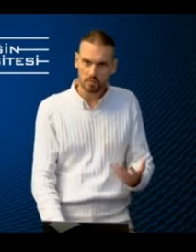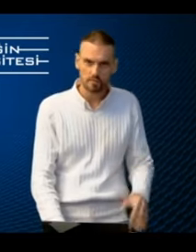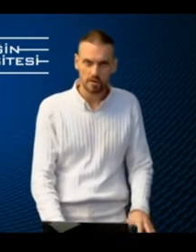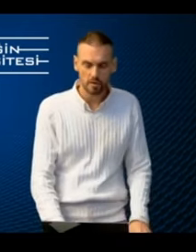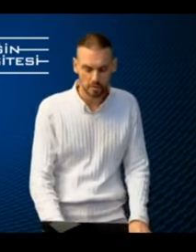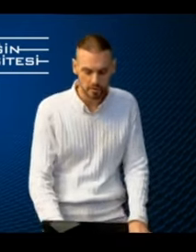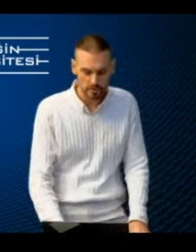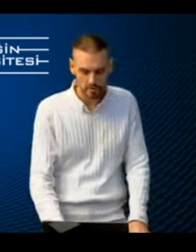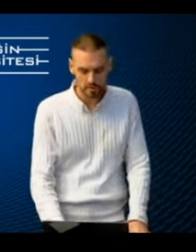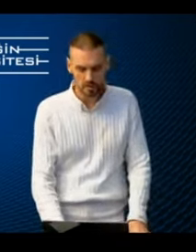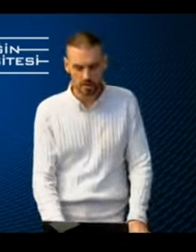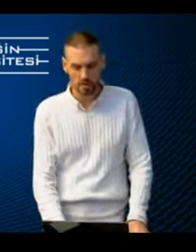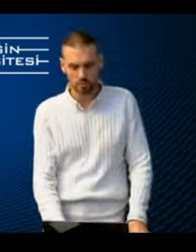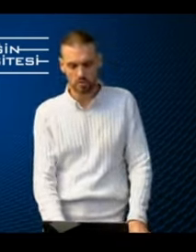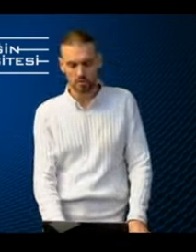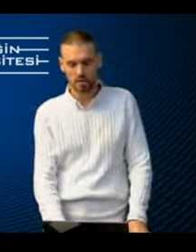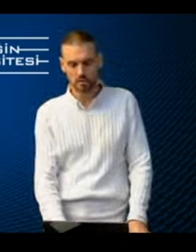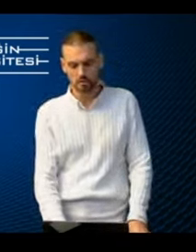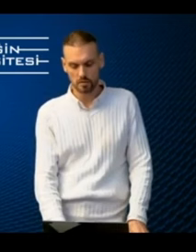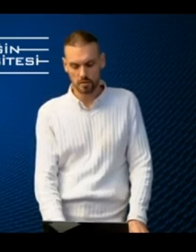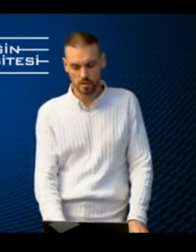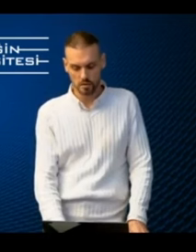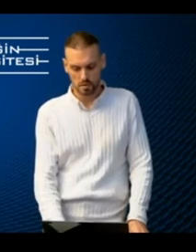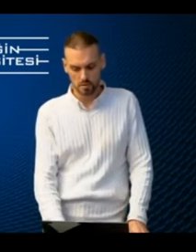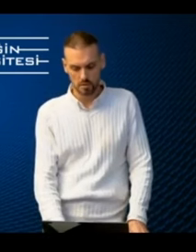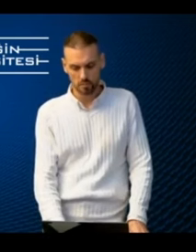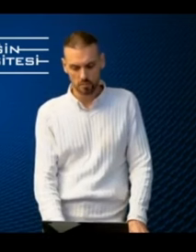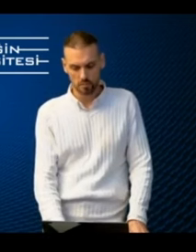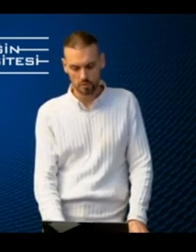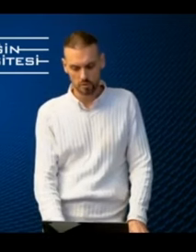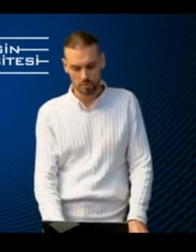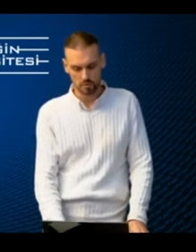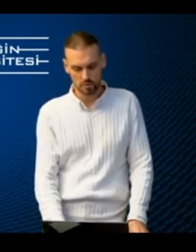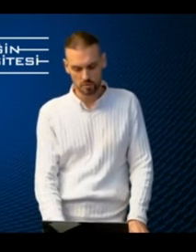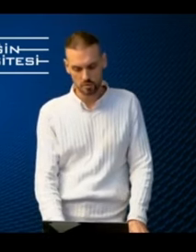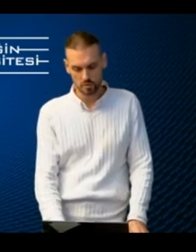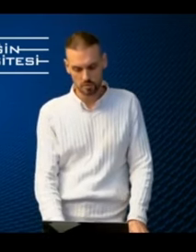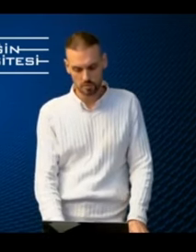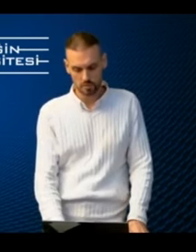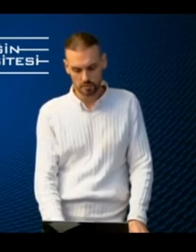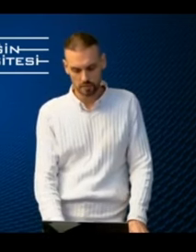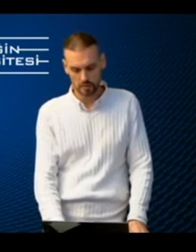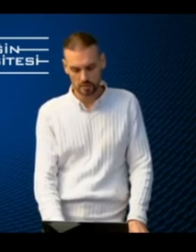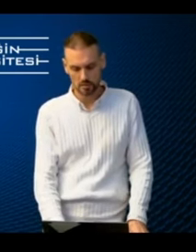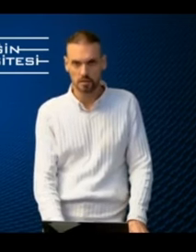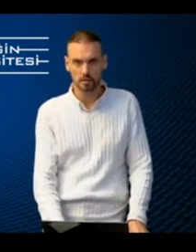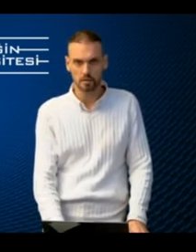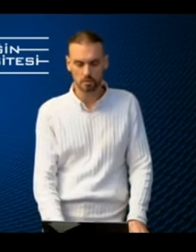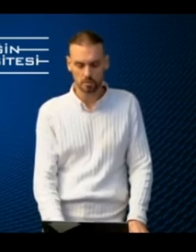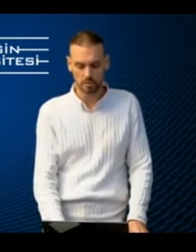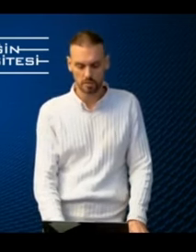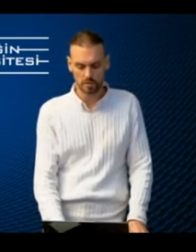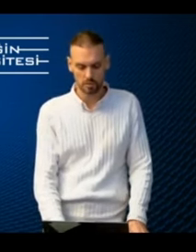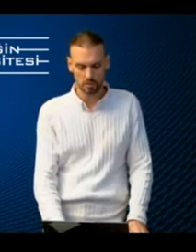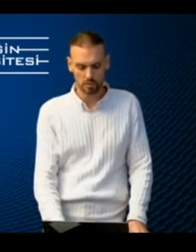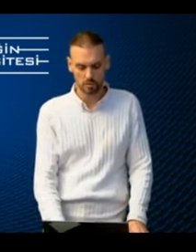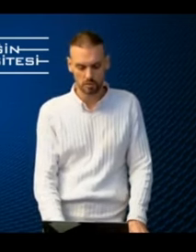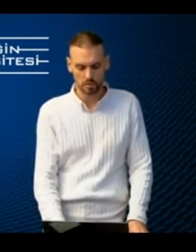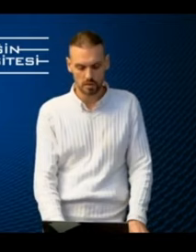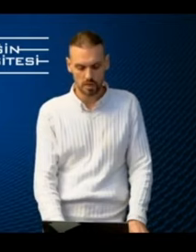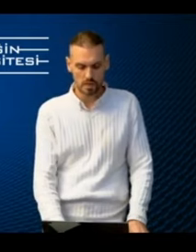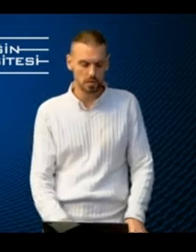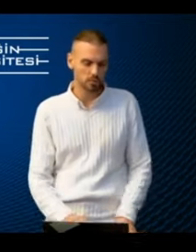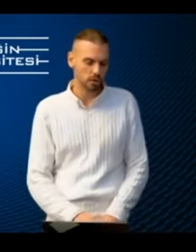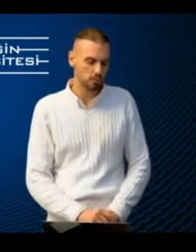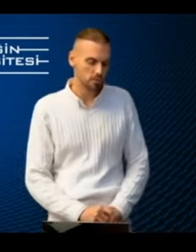variables, at least at the airport that become important, showing the security. And since Hilal talked about this, I will not